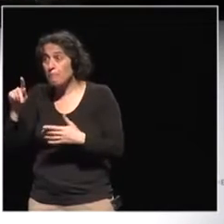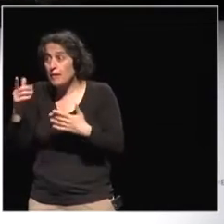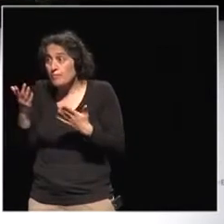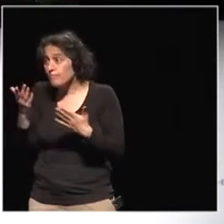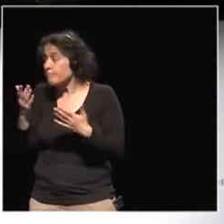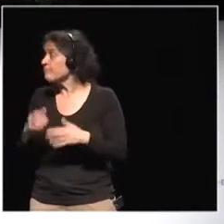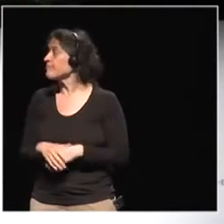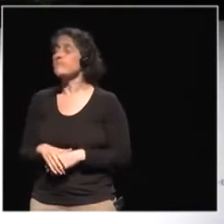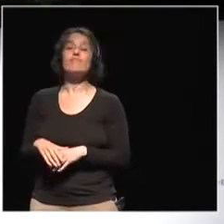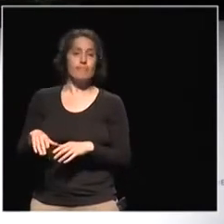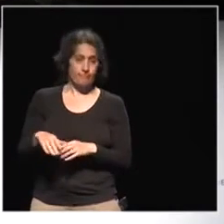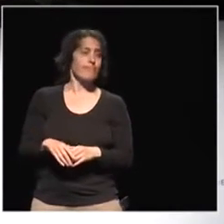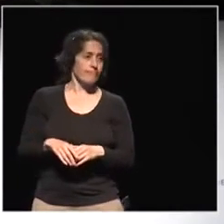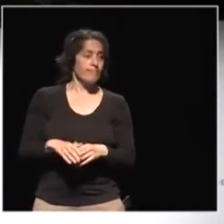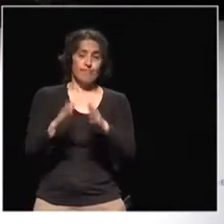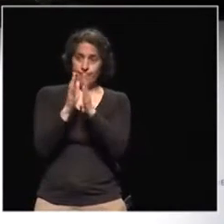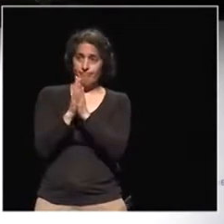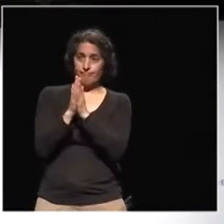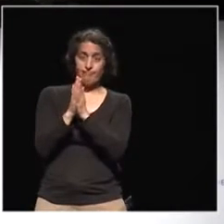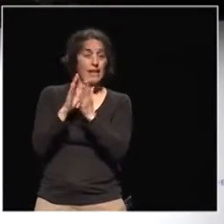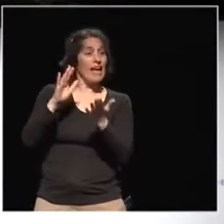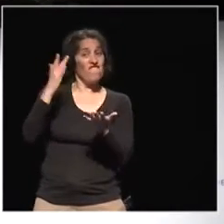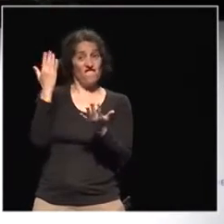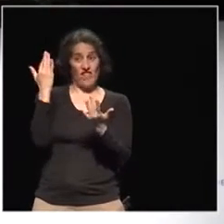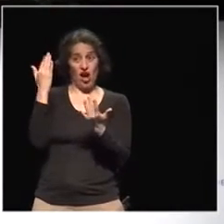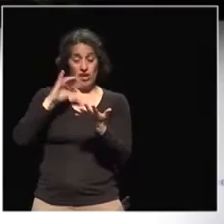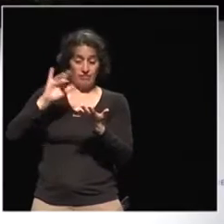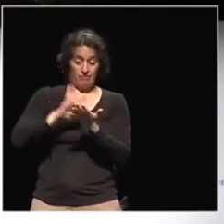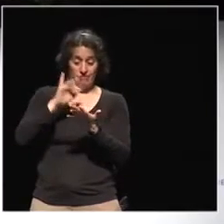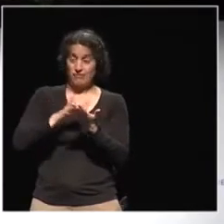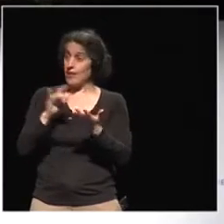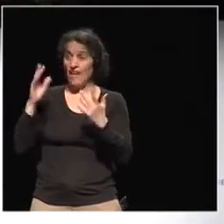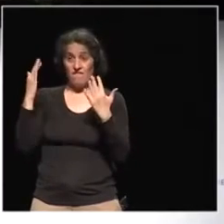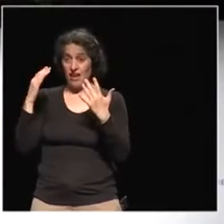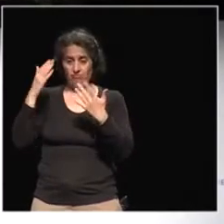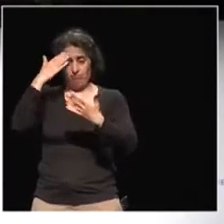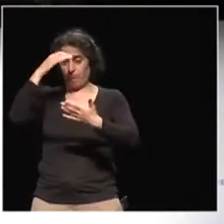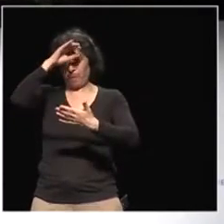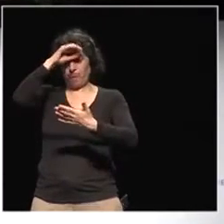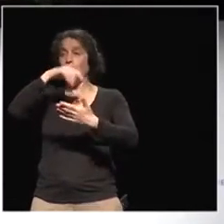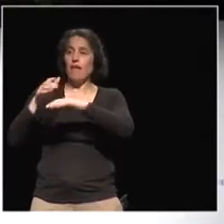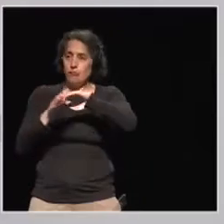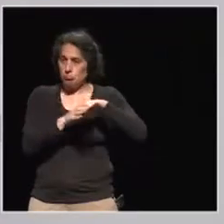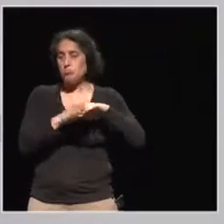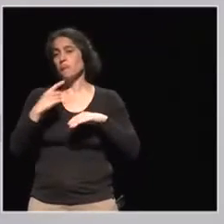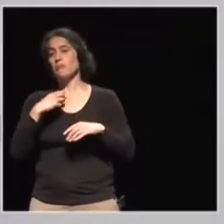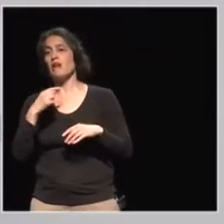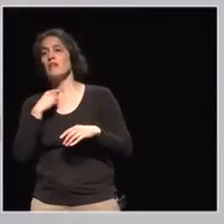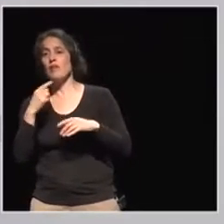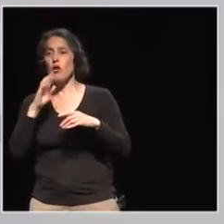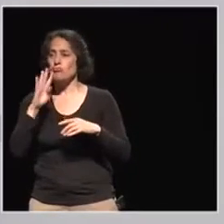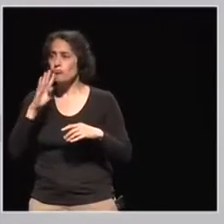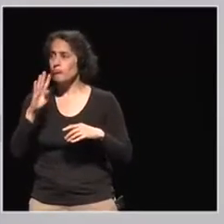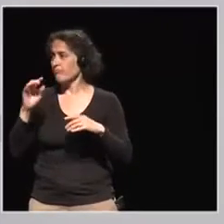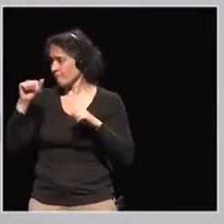ask you to use your tongue if you don't have your fingers on your mobile. So for people who are familiar with the mobile app,